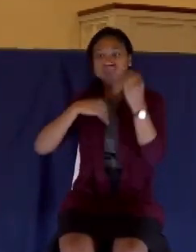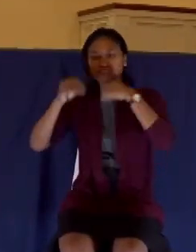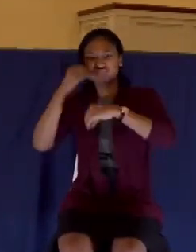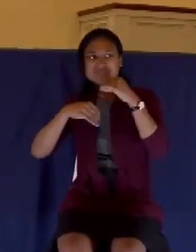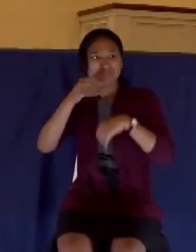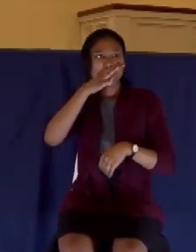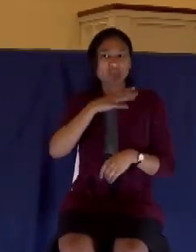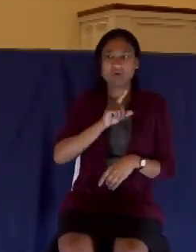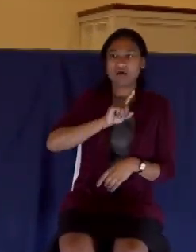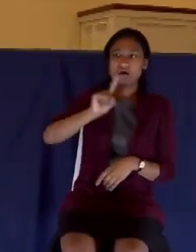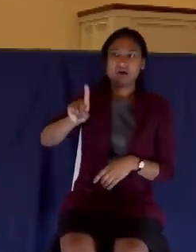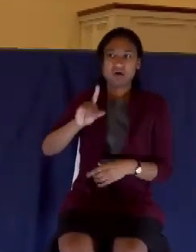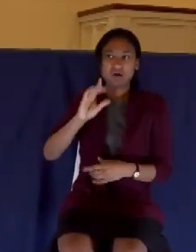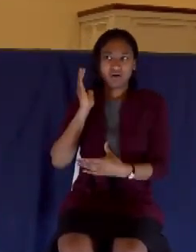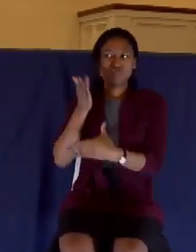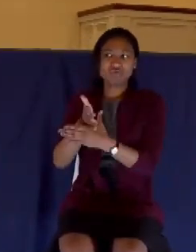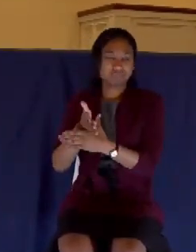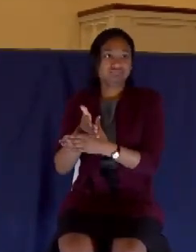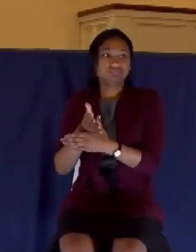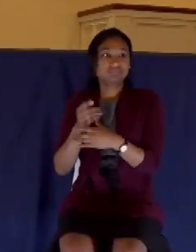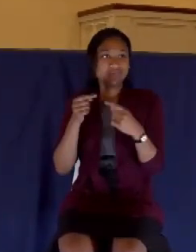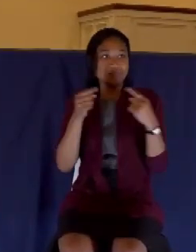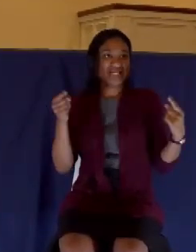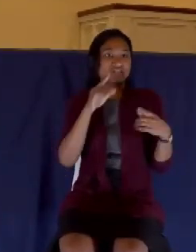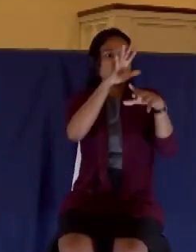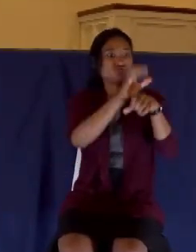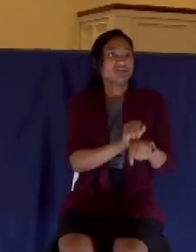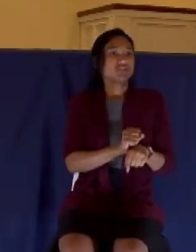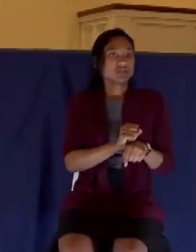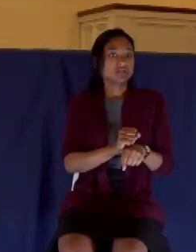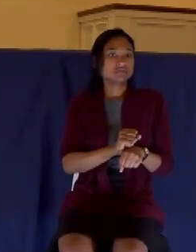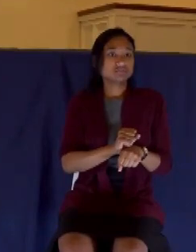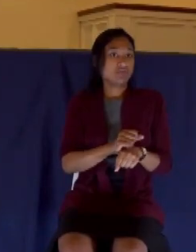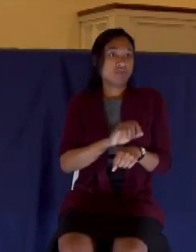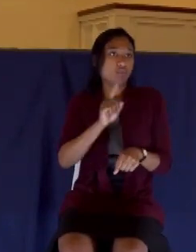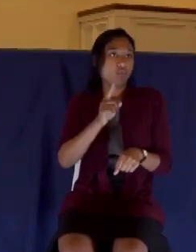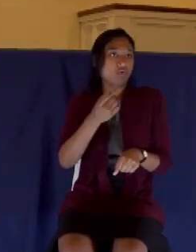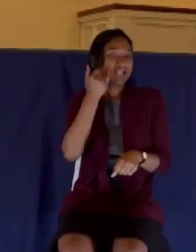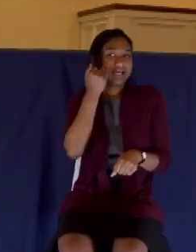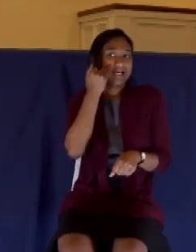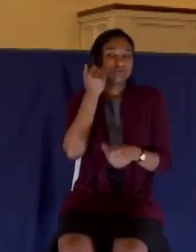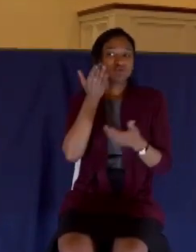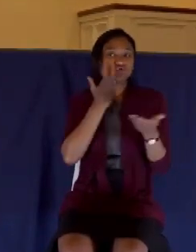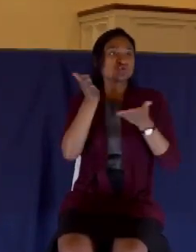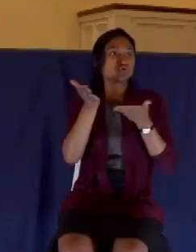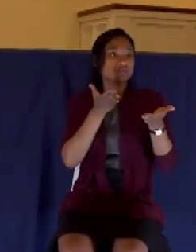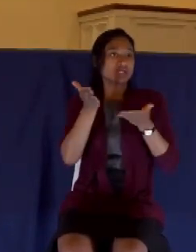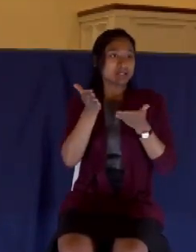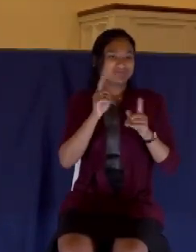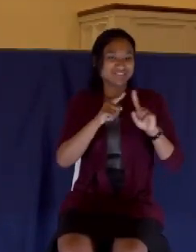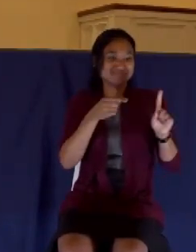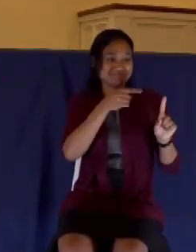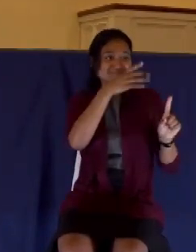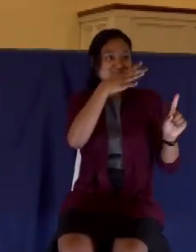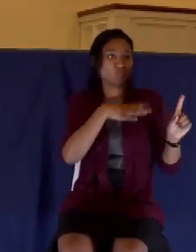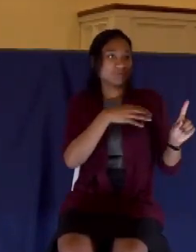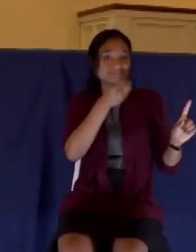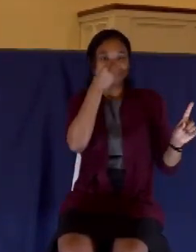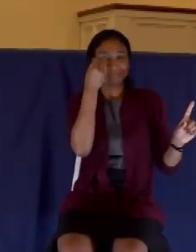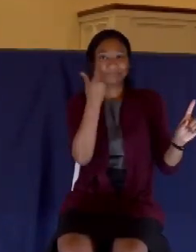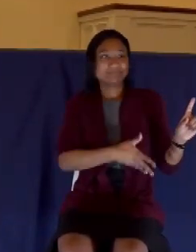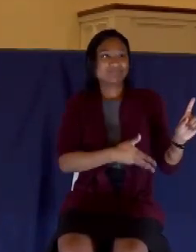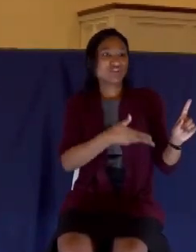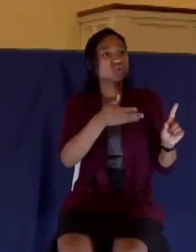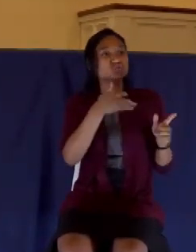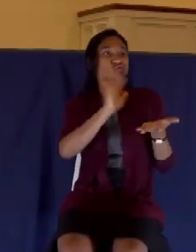But you can only do that if you are serving something. But here, she doesn't care about Jewish protocol. She doesn't care about what the custom